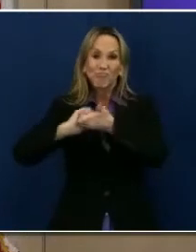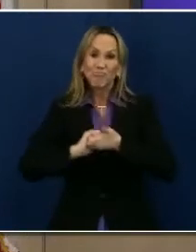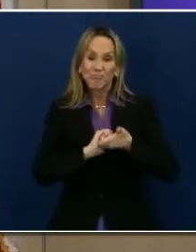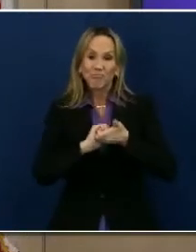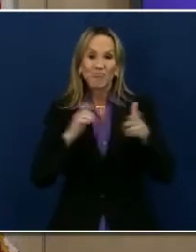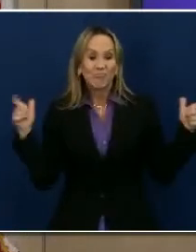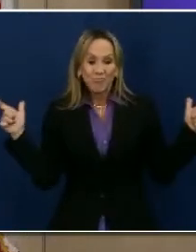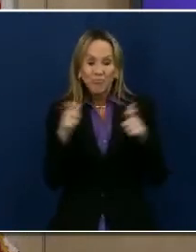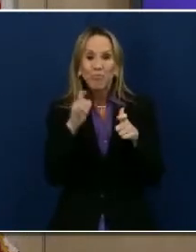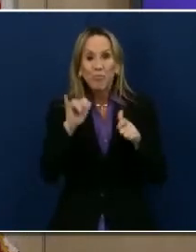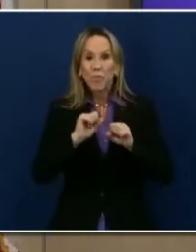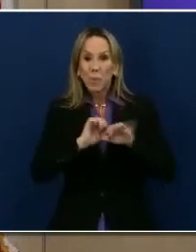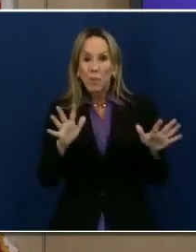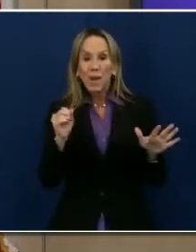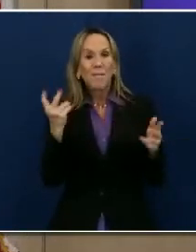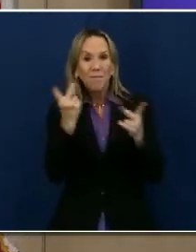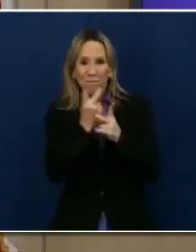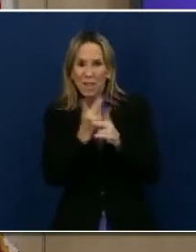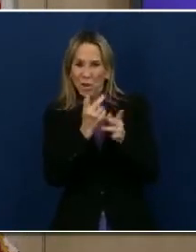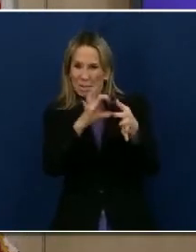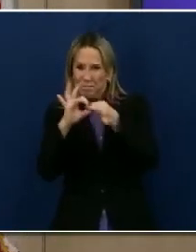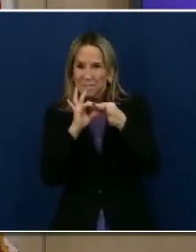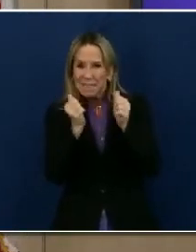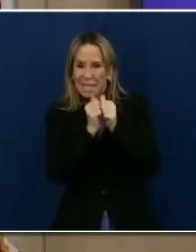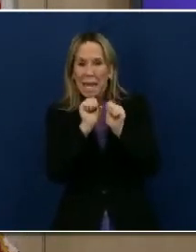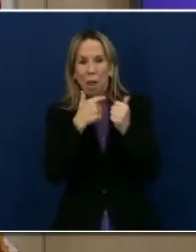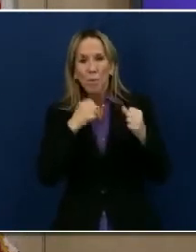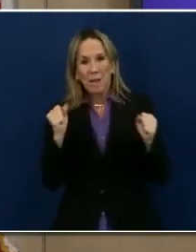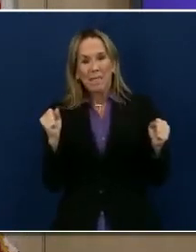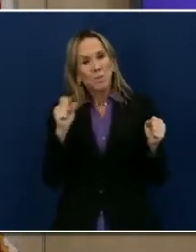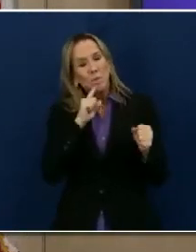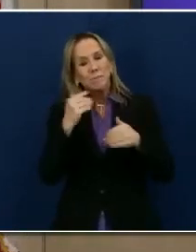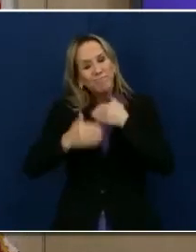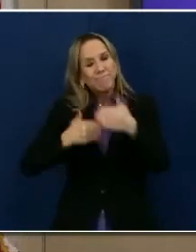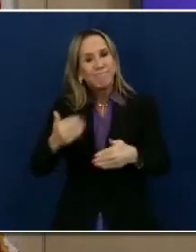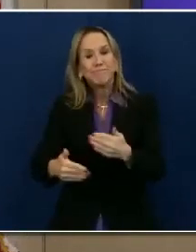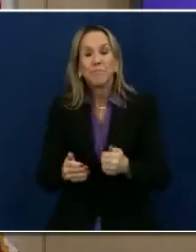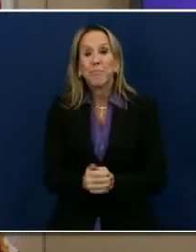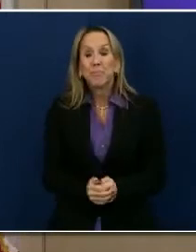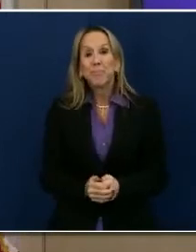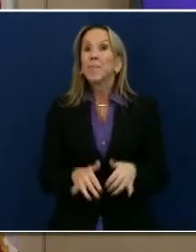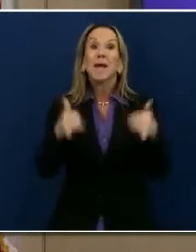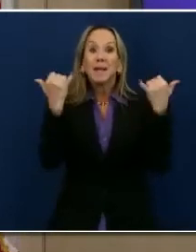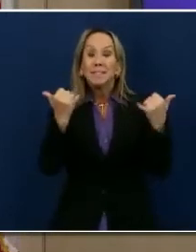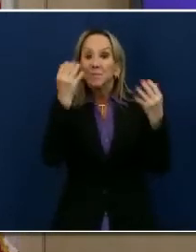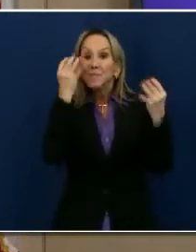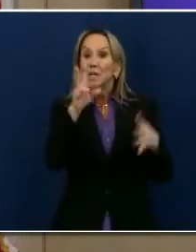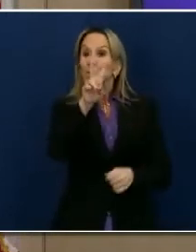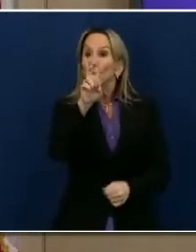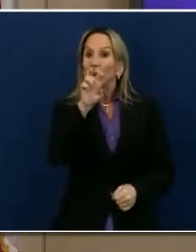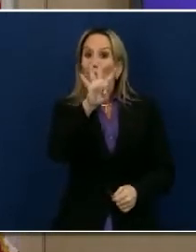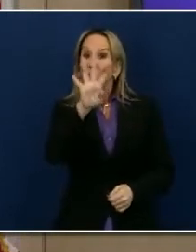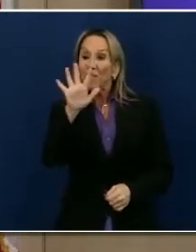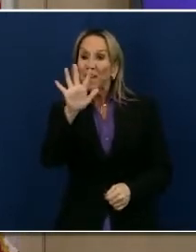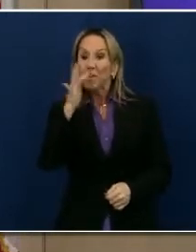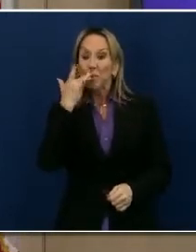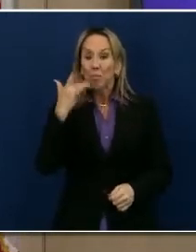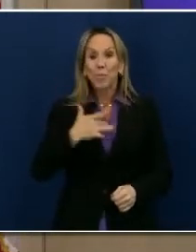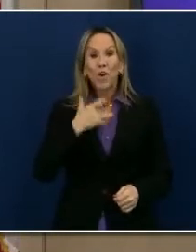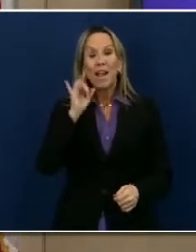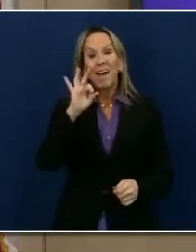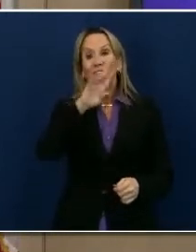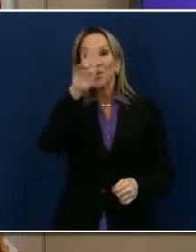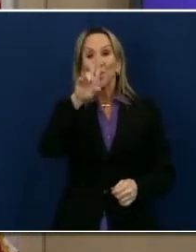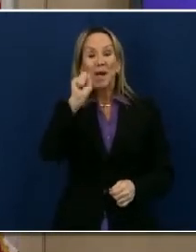let's figure out how we can move forward together. Today we celebrate the 245th birthday at the United States Marine